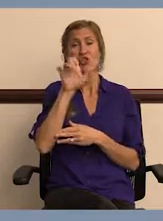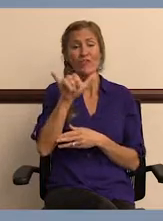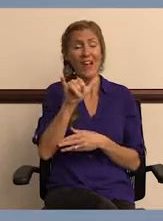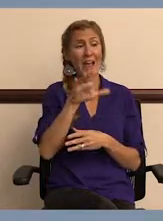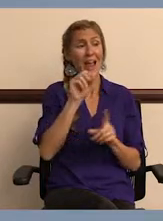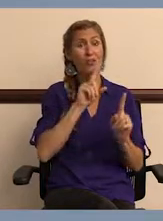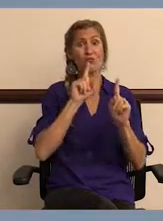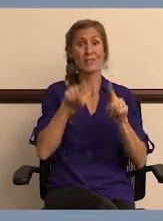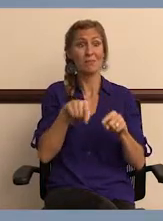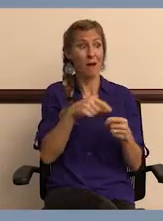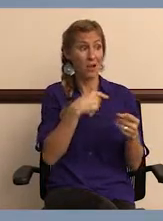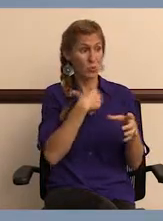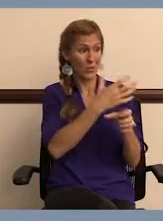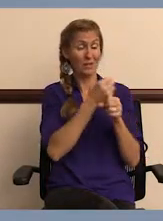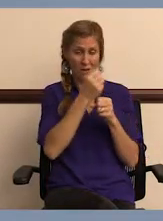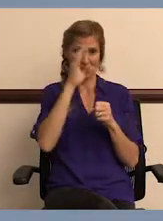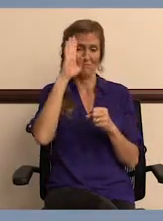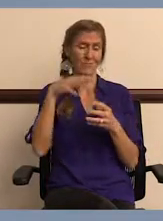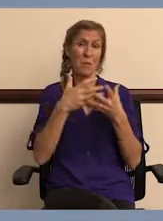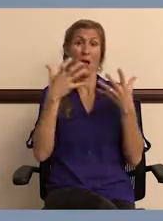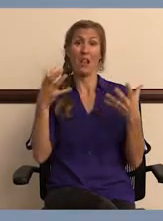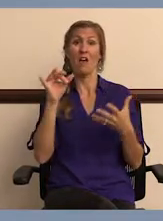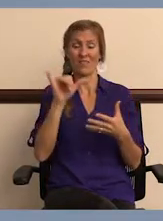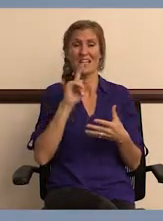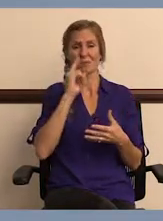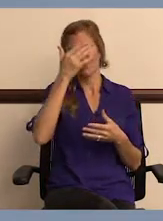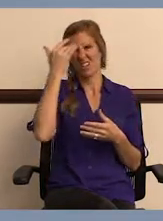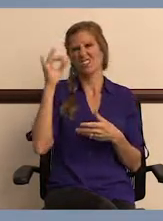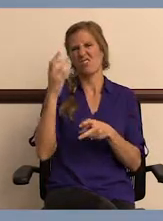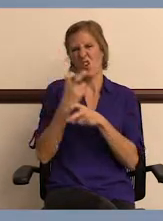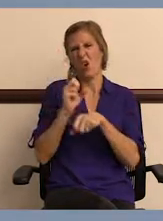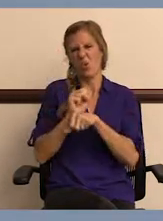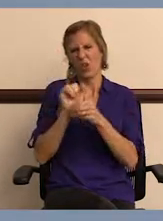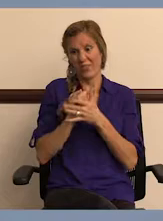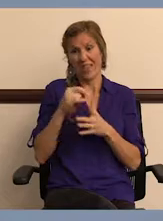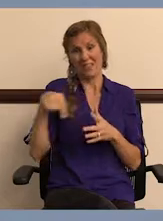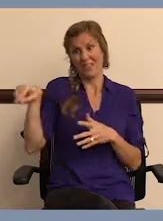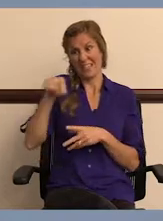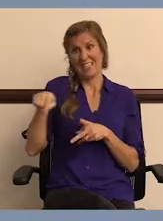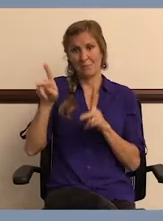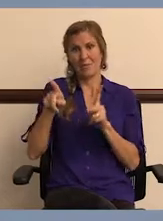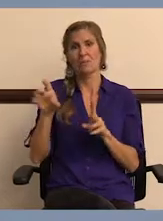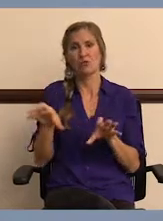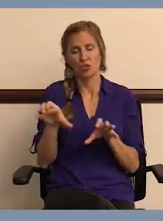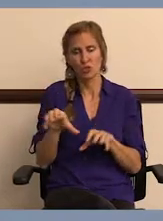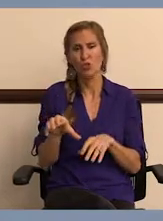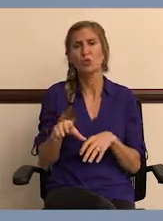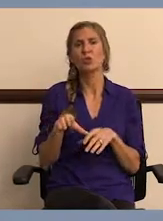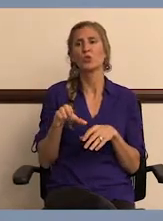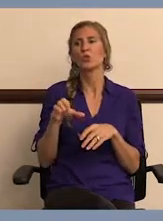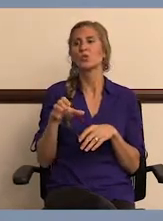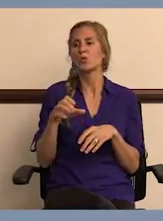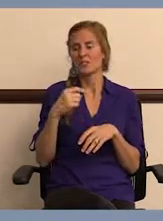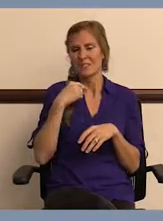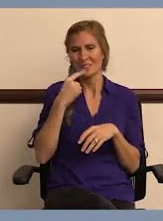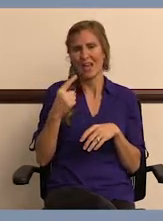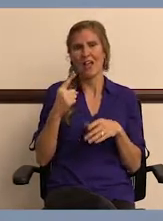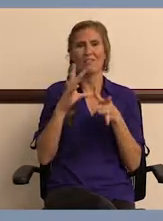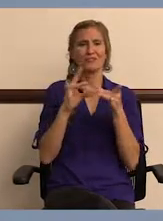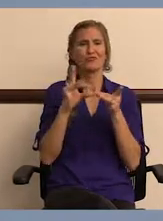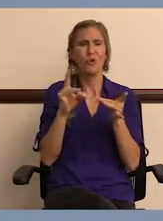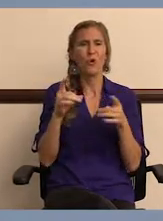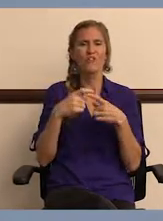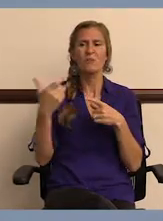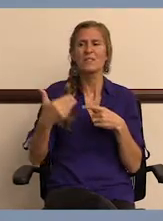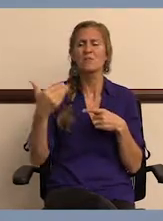survey and the response we got. And I know that a lot of that is because of the hard work that these guys do. I tell a story from time